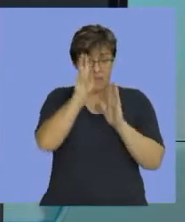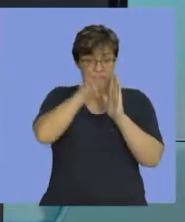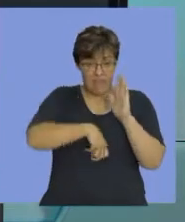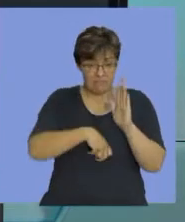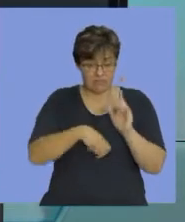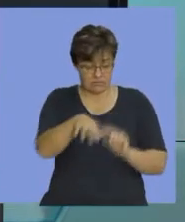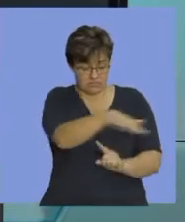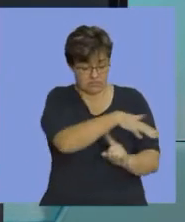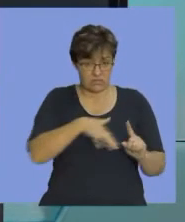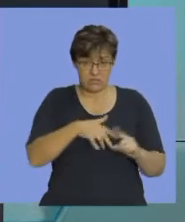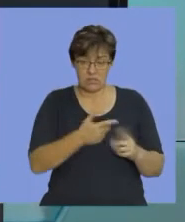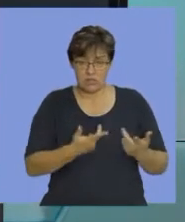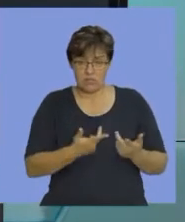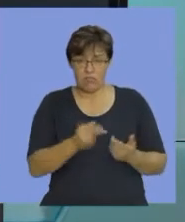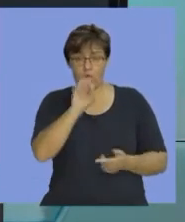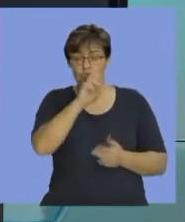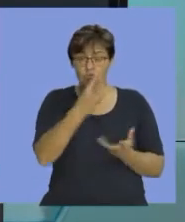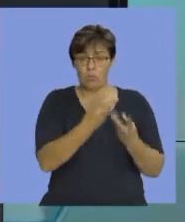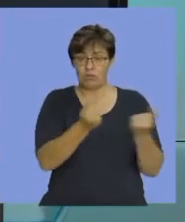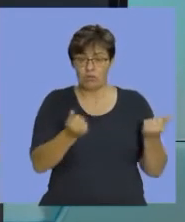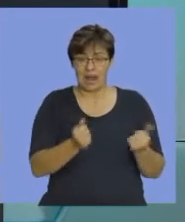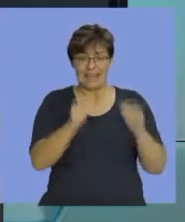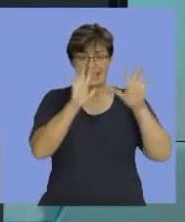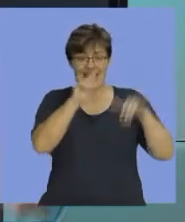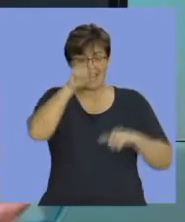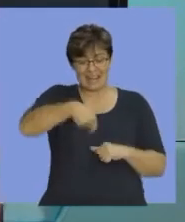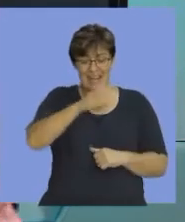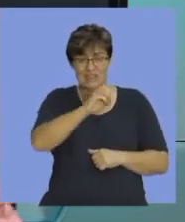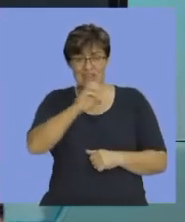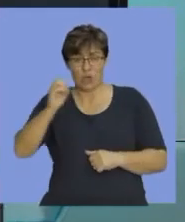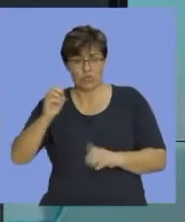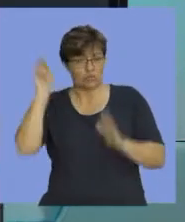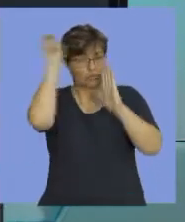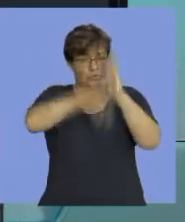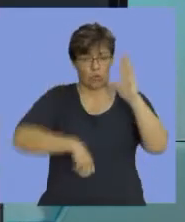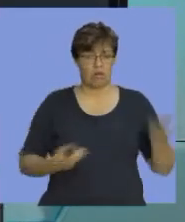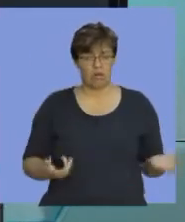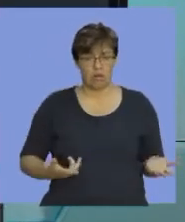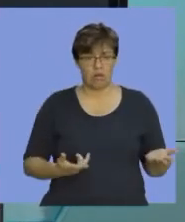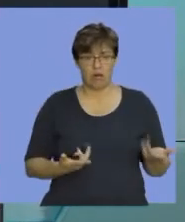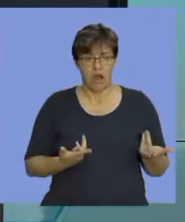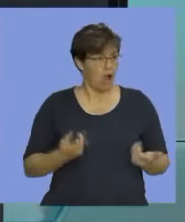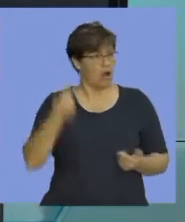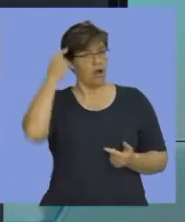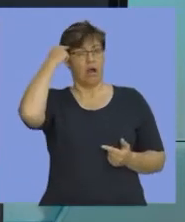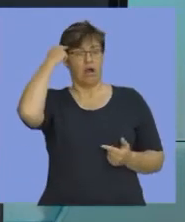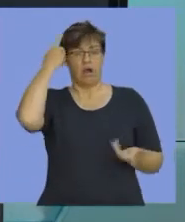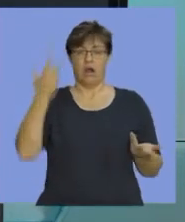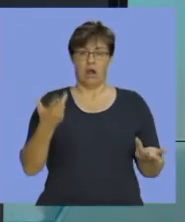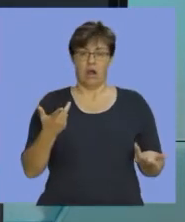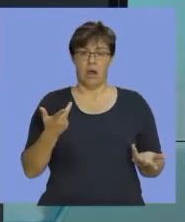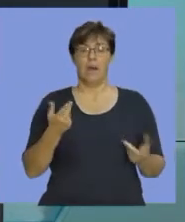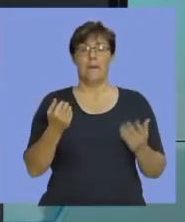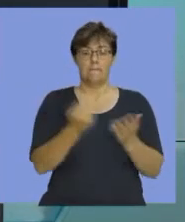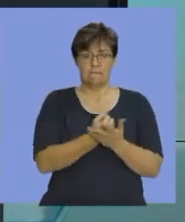our premises. Raw materials to the value of 10,000 rand was stolen. Immediately, it rings a bell. You've got to debit your loss account